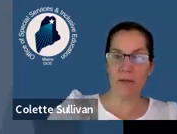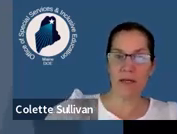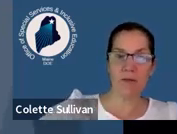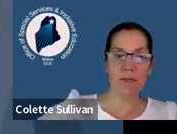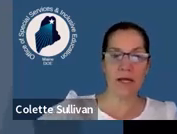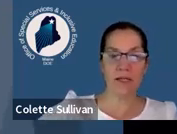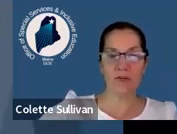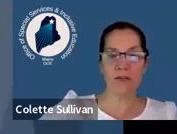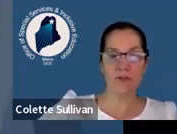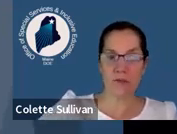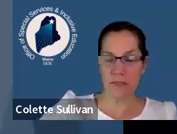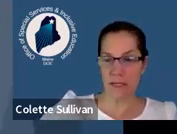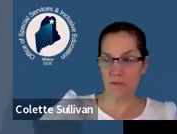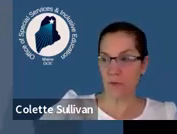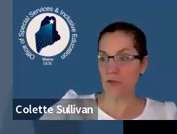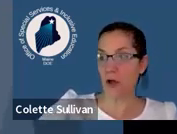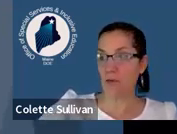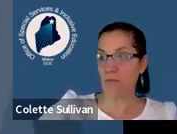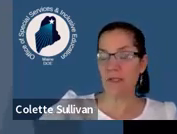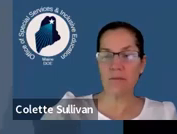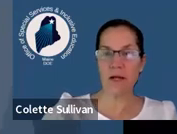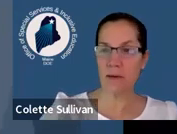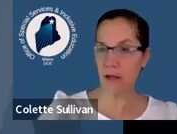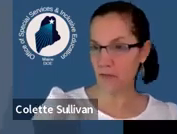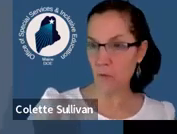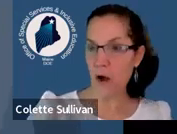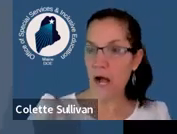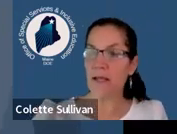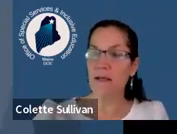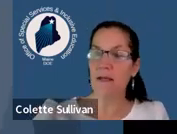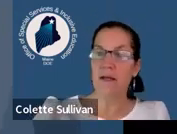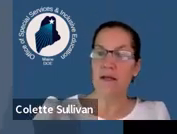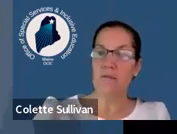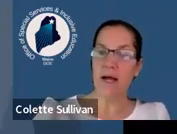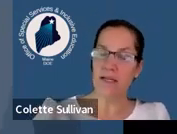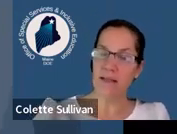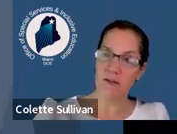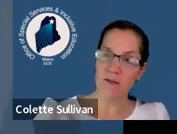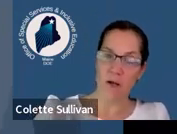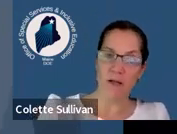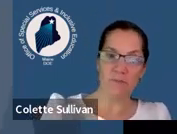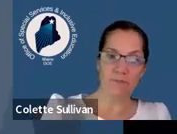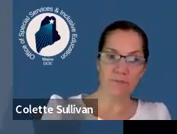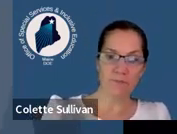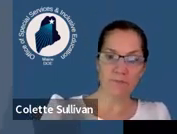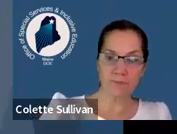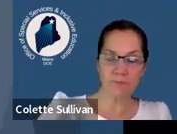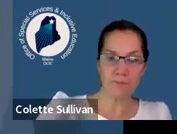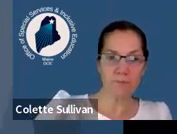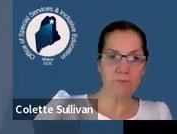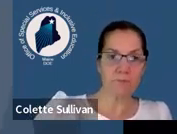developing compliant transition plans. We're going to talk a little bit about the why behind that as well.